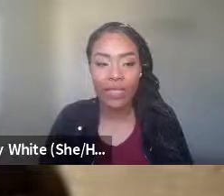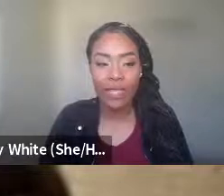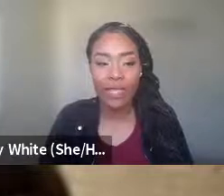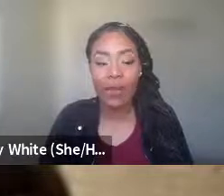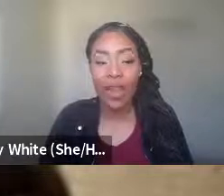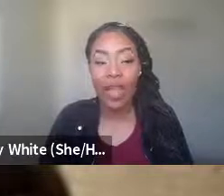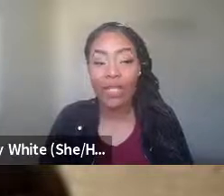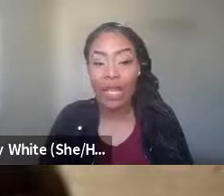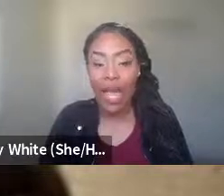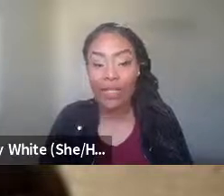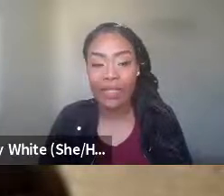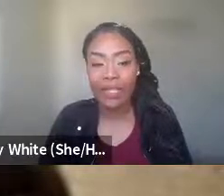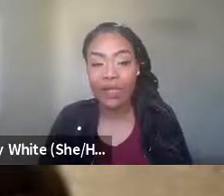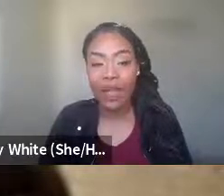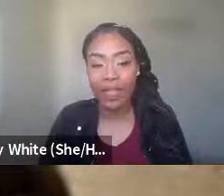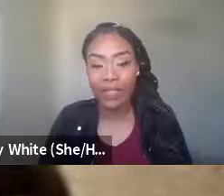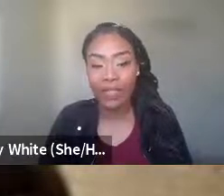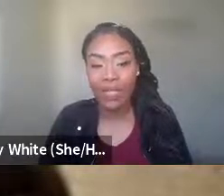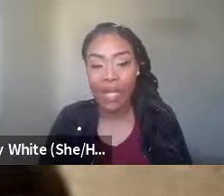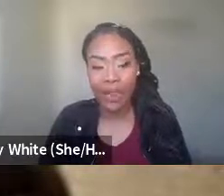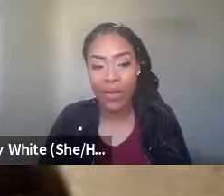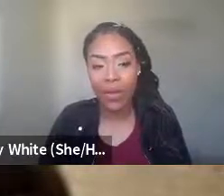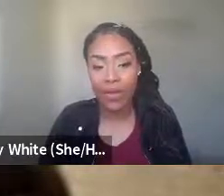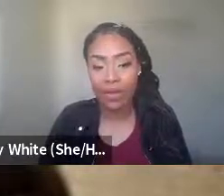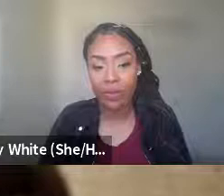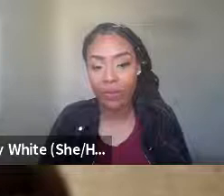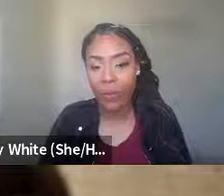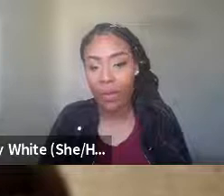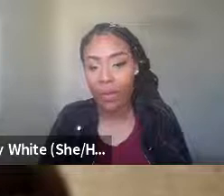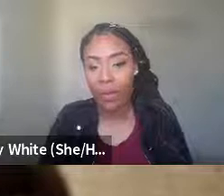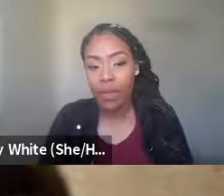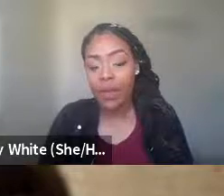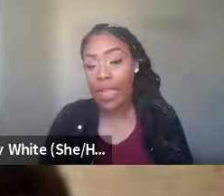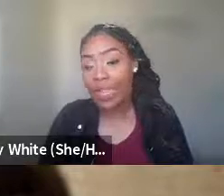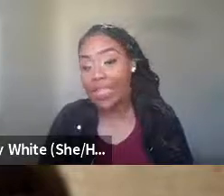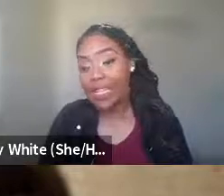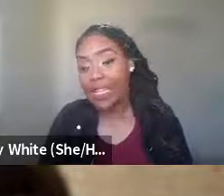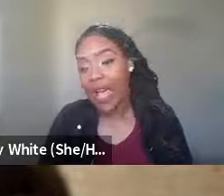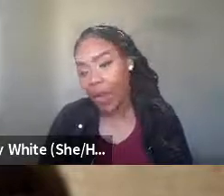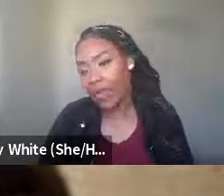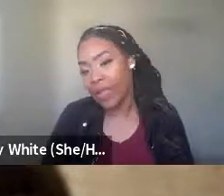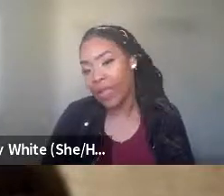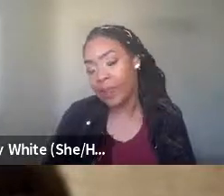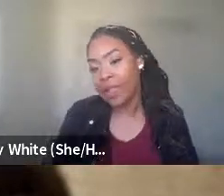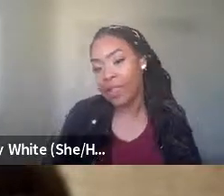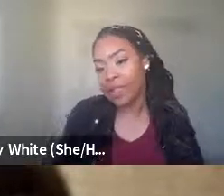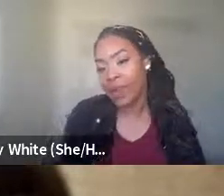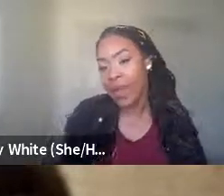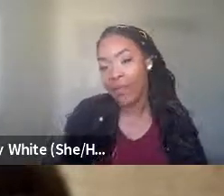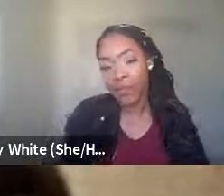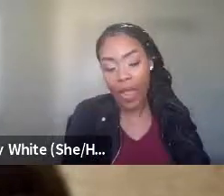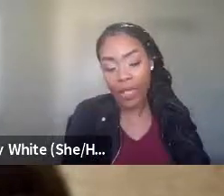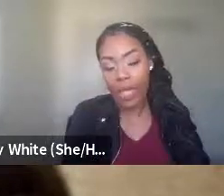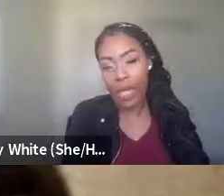breakfast. Then when I got to class, the teacher fussed because I ain't got no pencil. So again, this is echoing the experiences